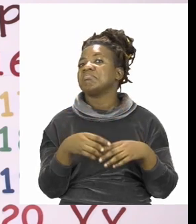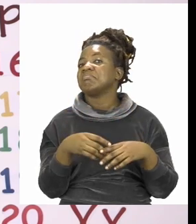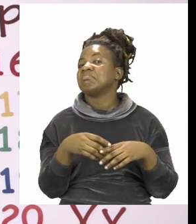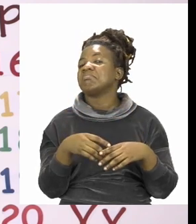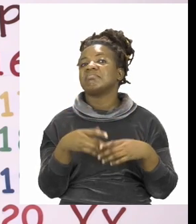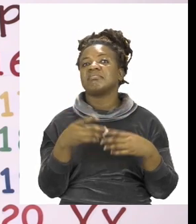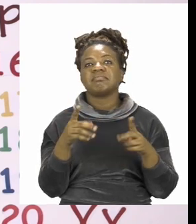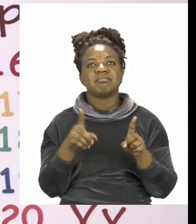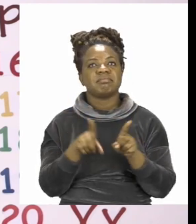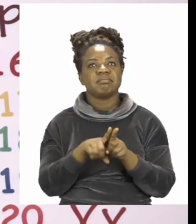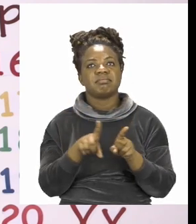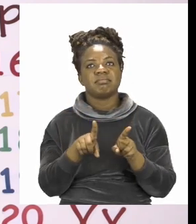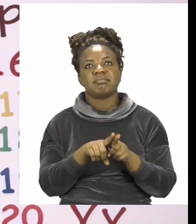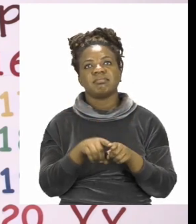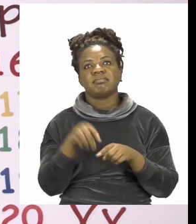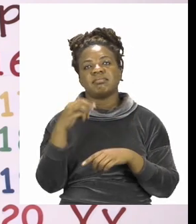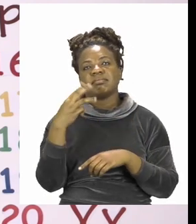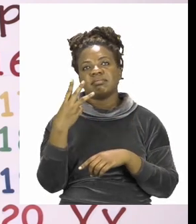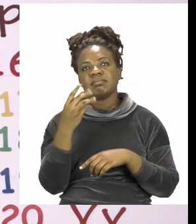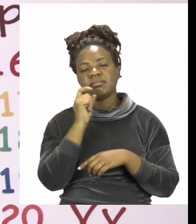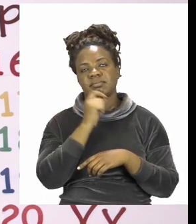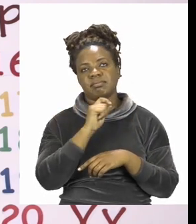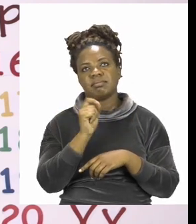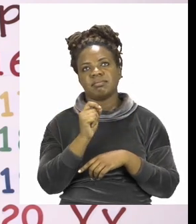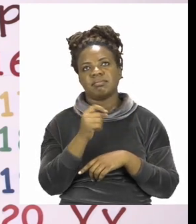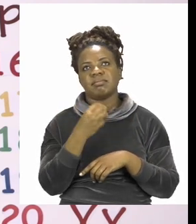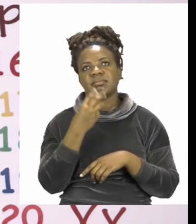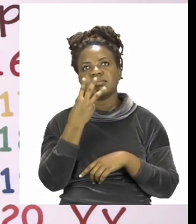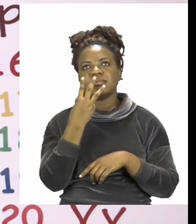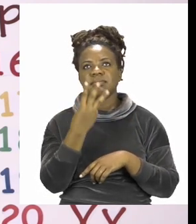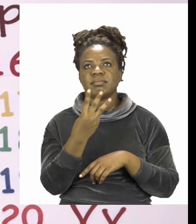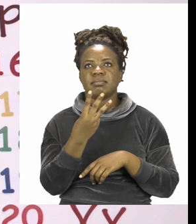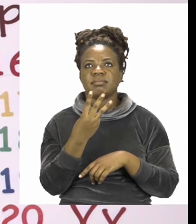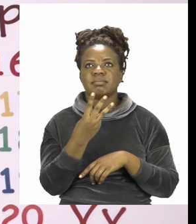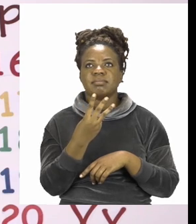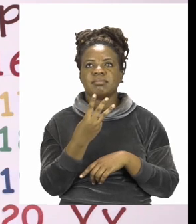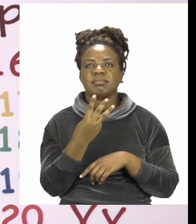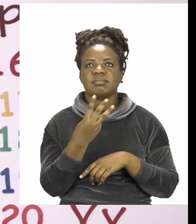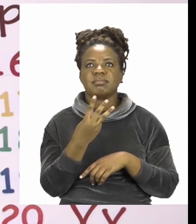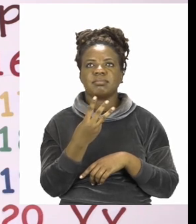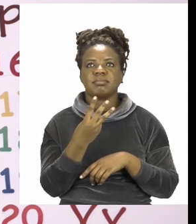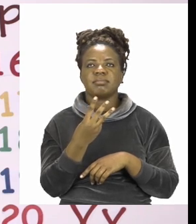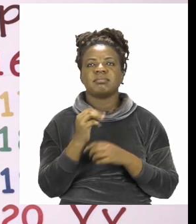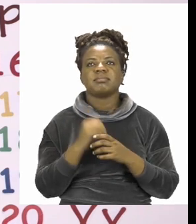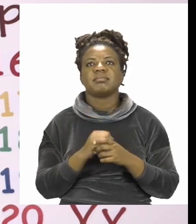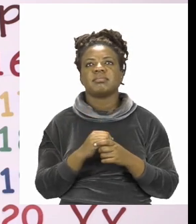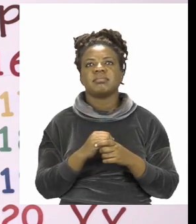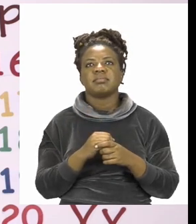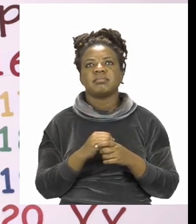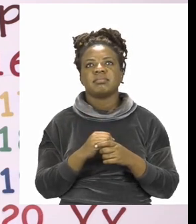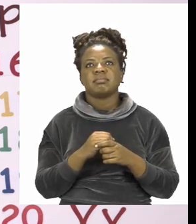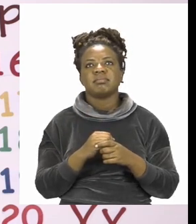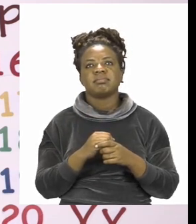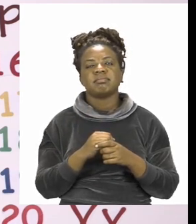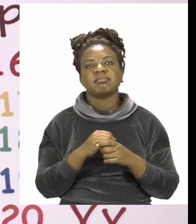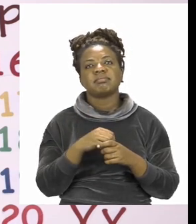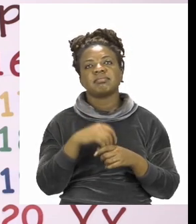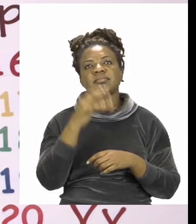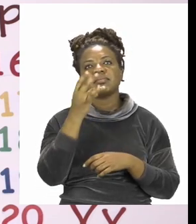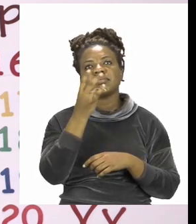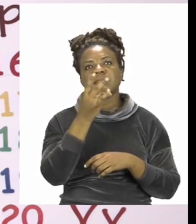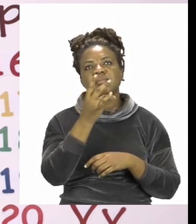3. So we're going to write our answer 3. Now our sum is complete.